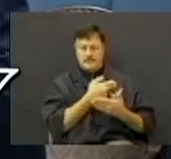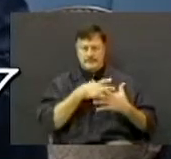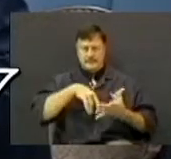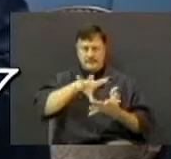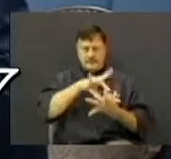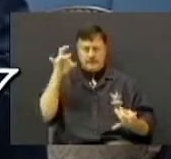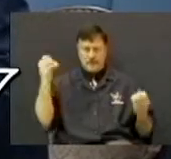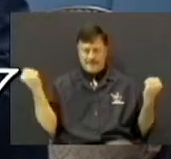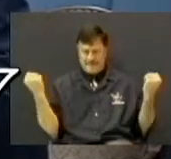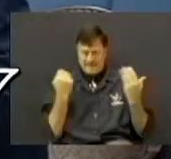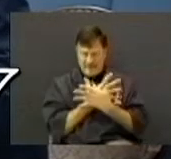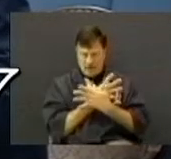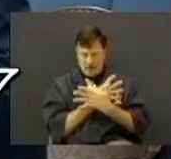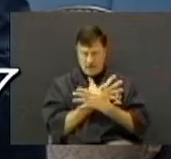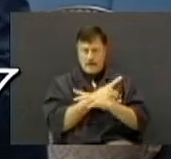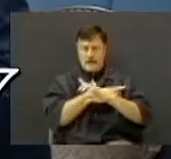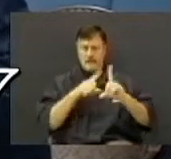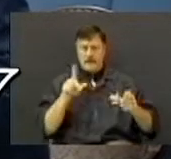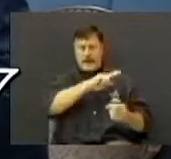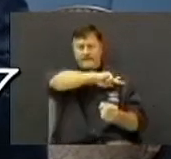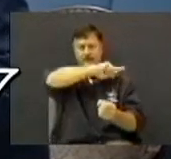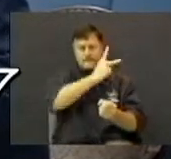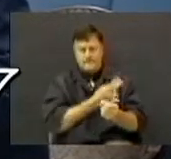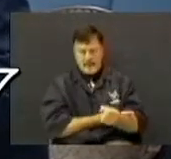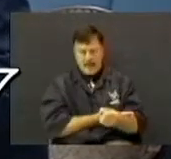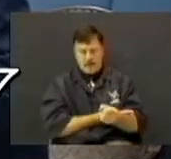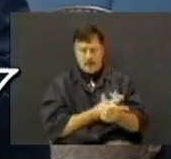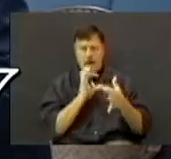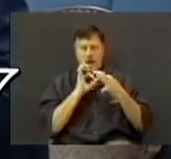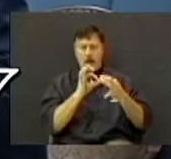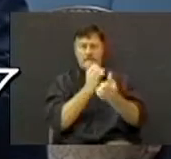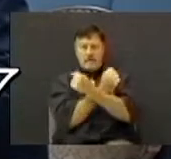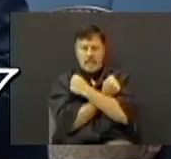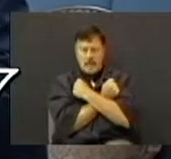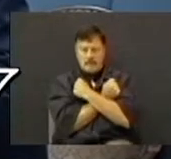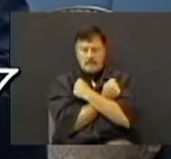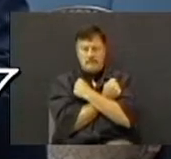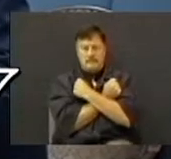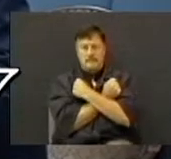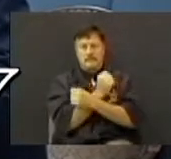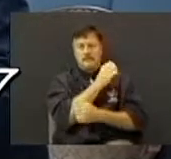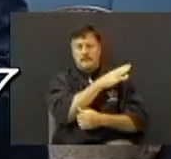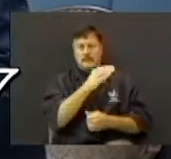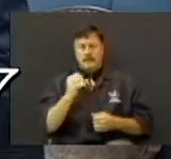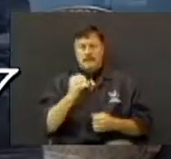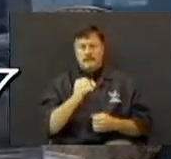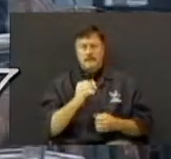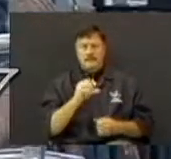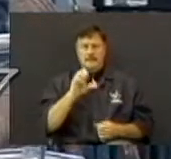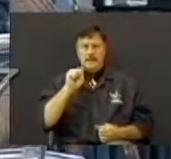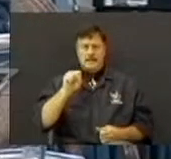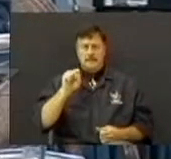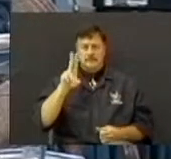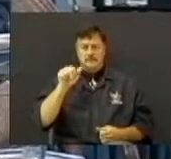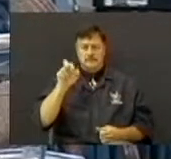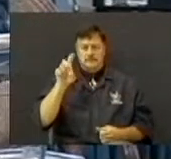spirit of fear, but of power and of love and of a sound mind.